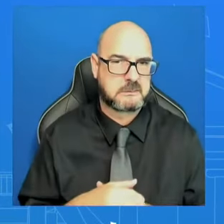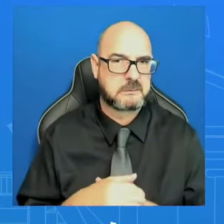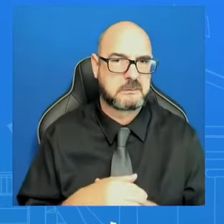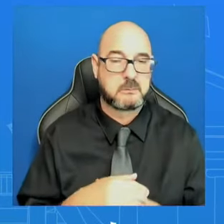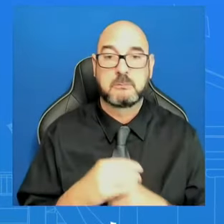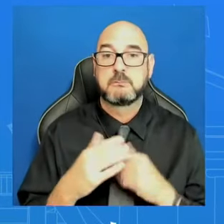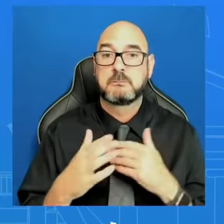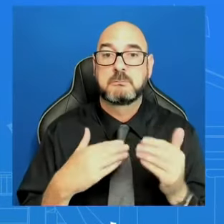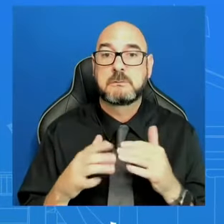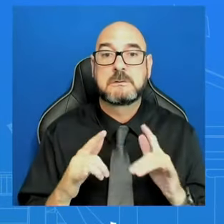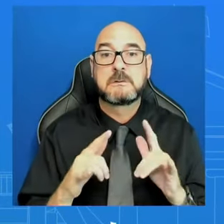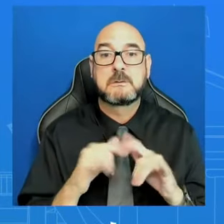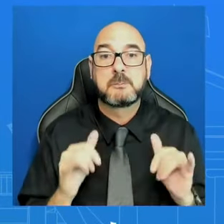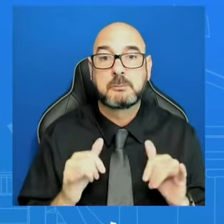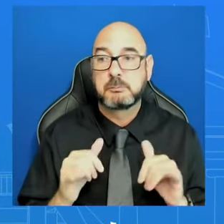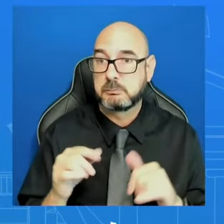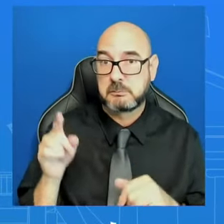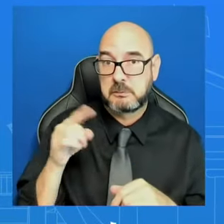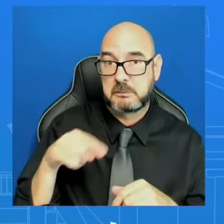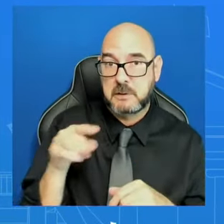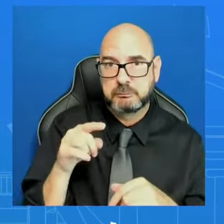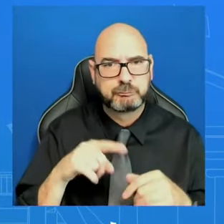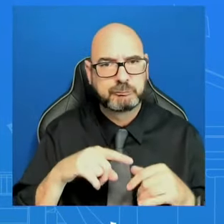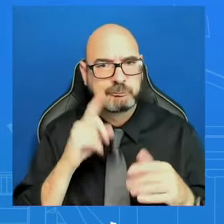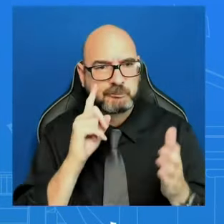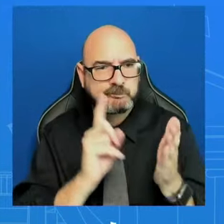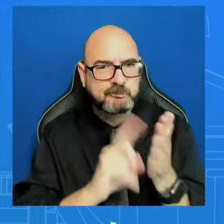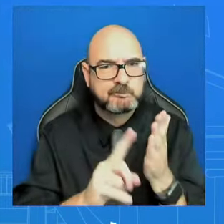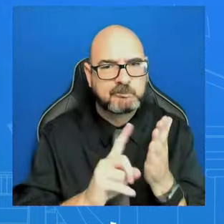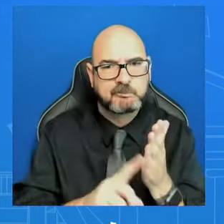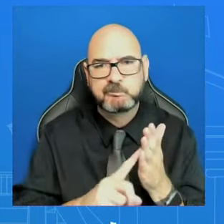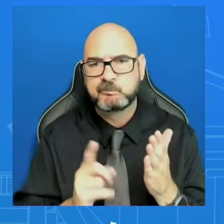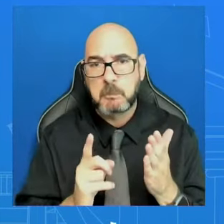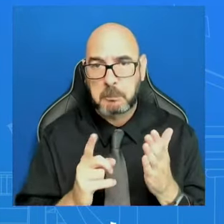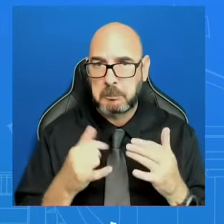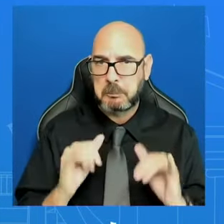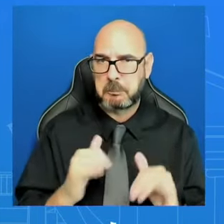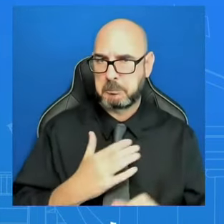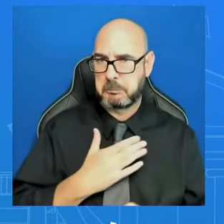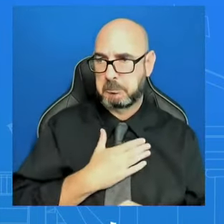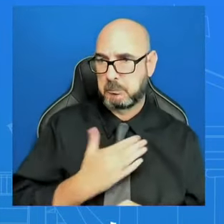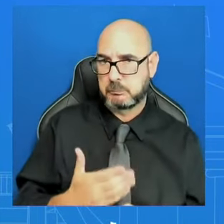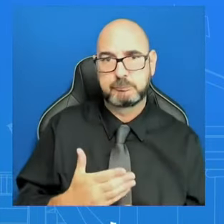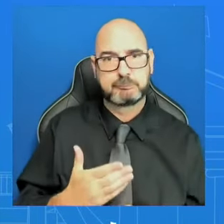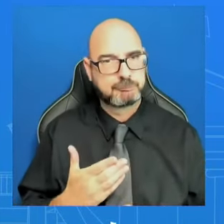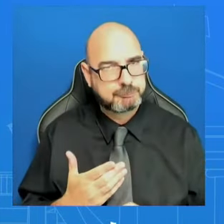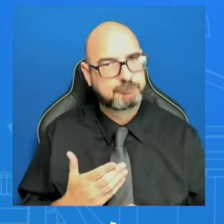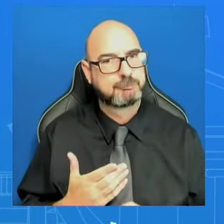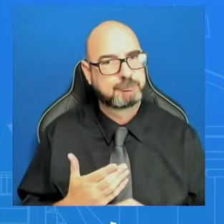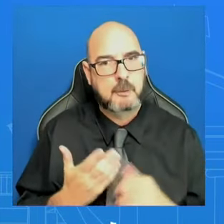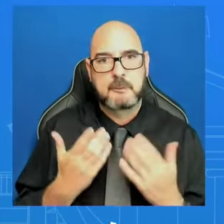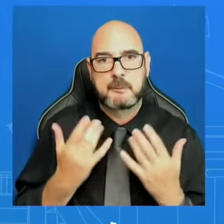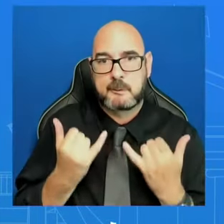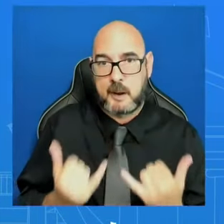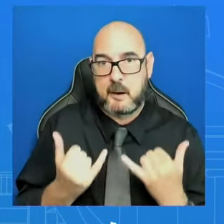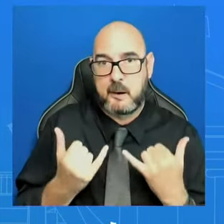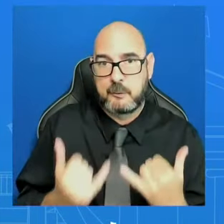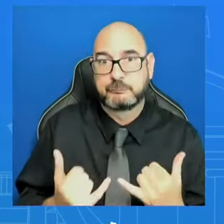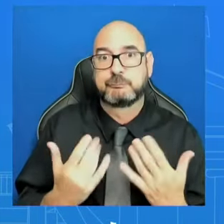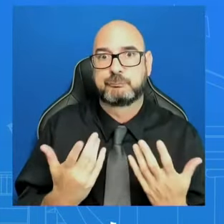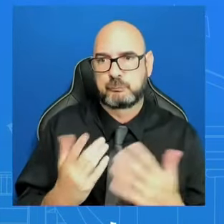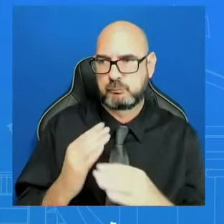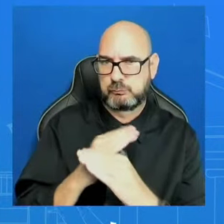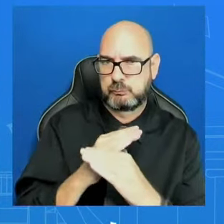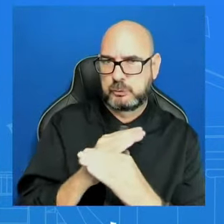investigation, that they are willing and able to take practical, immediate steps to protect aid workers on the ground and to